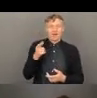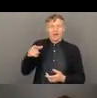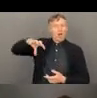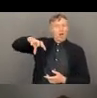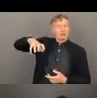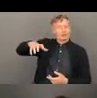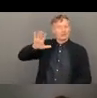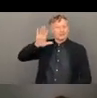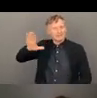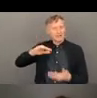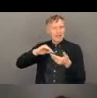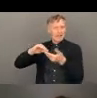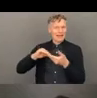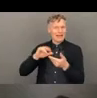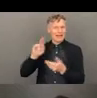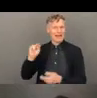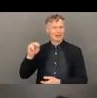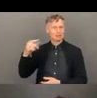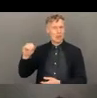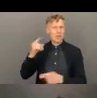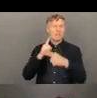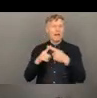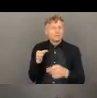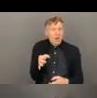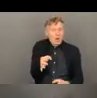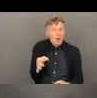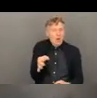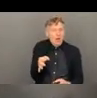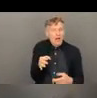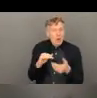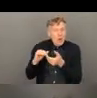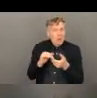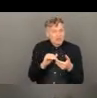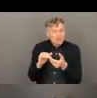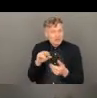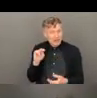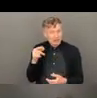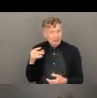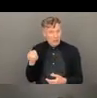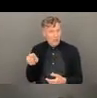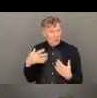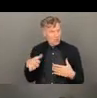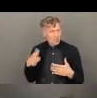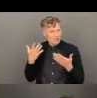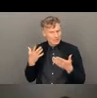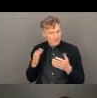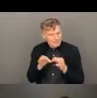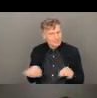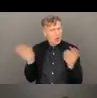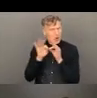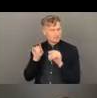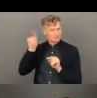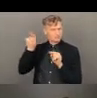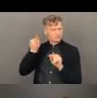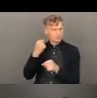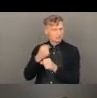as localization and agency. So the CHS Alliance. So we've talked about core humanitarian standards, but